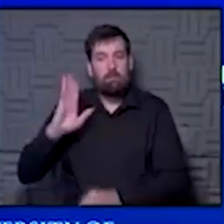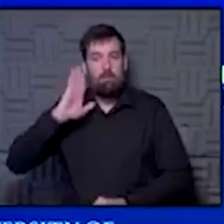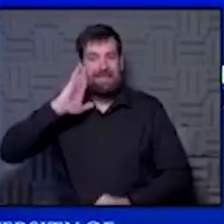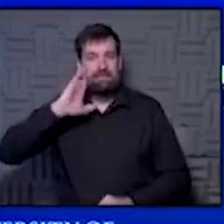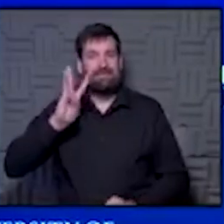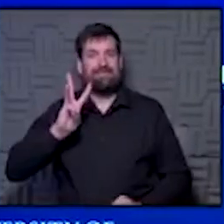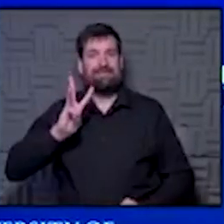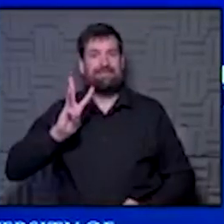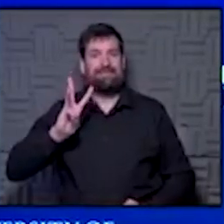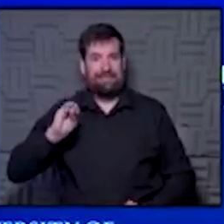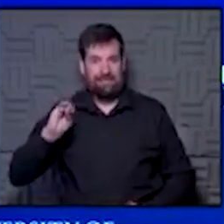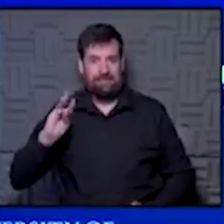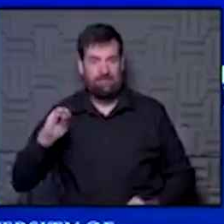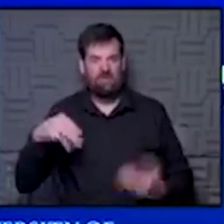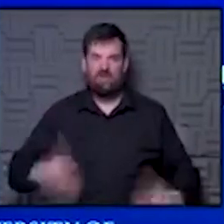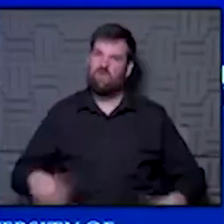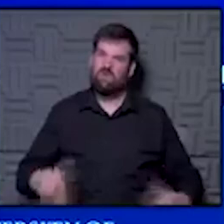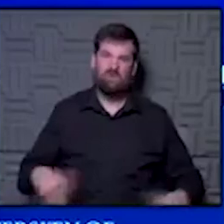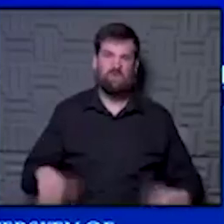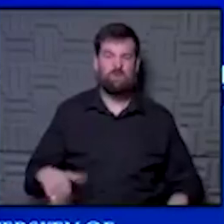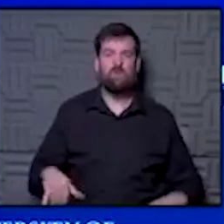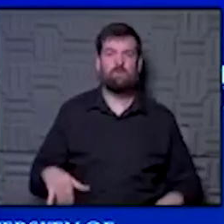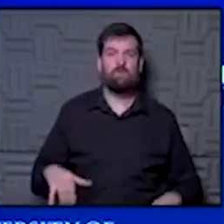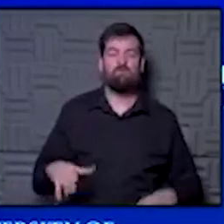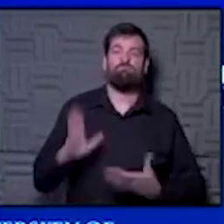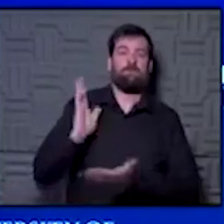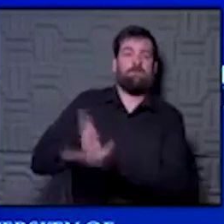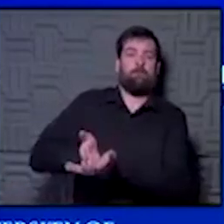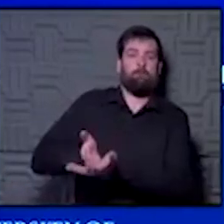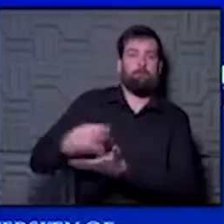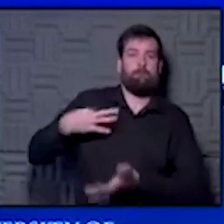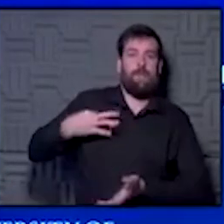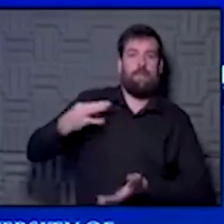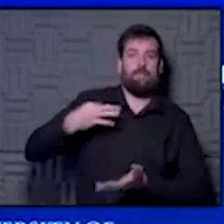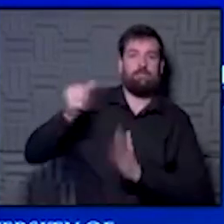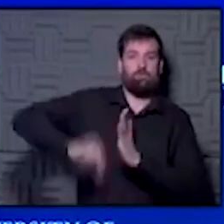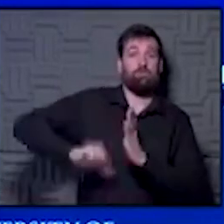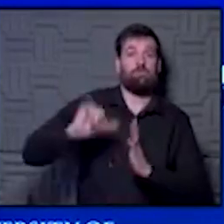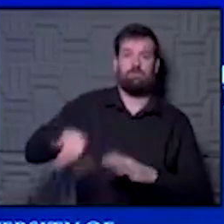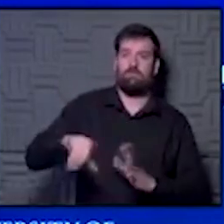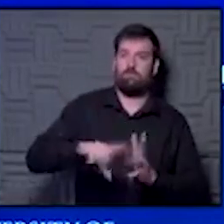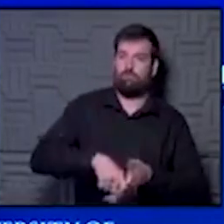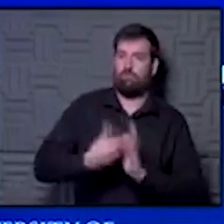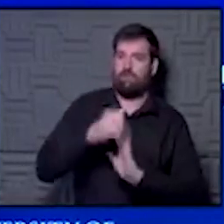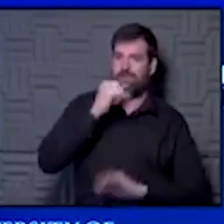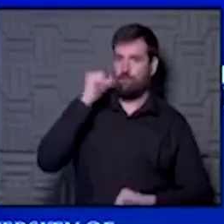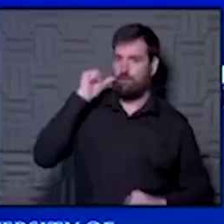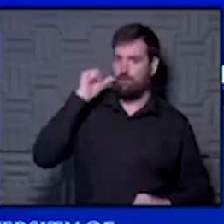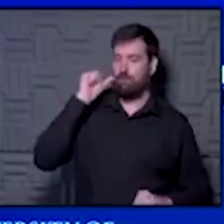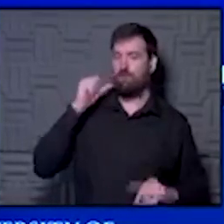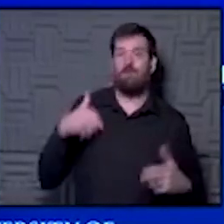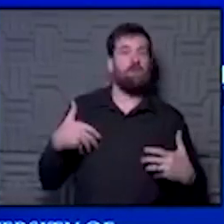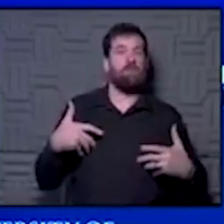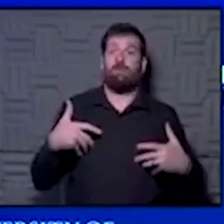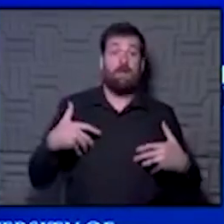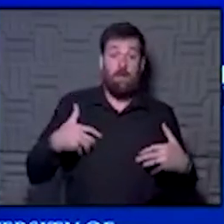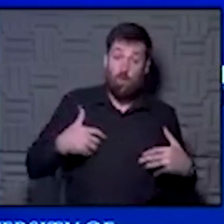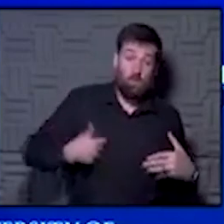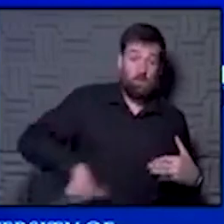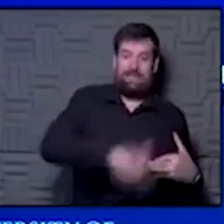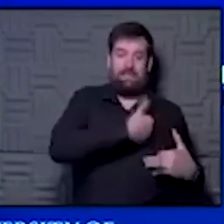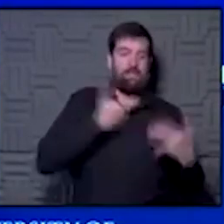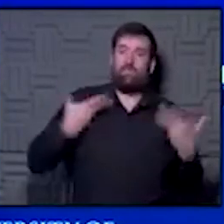big number. It's a big percentage. They did put a halt to elective surgeries and that happened yesterday. And that's where we don't want to find ourselves.